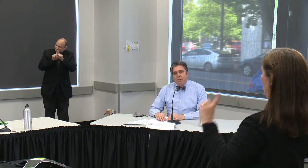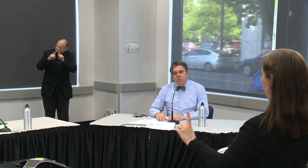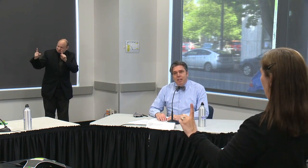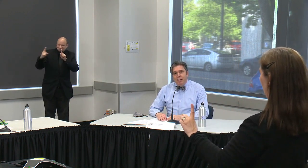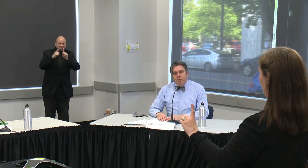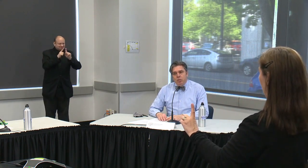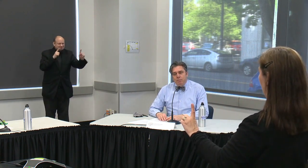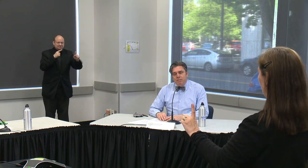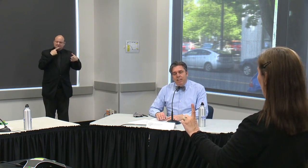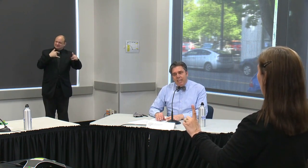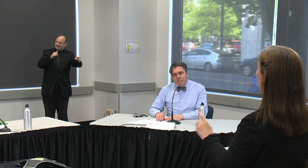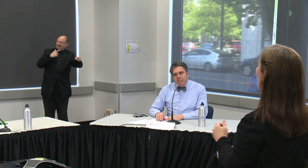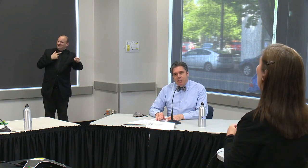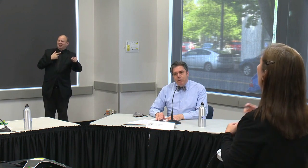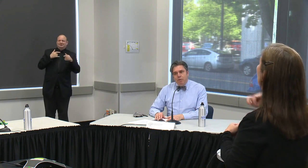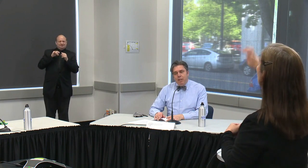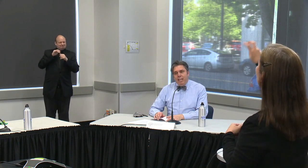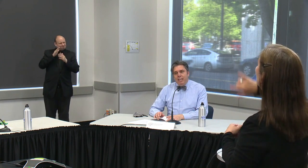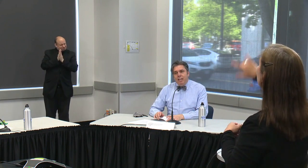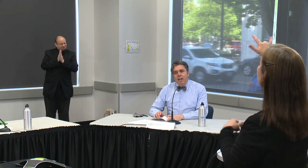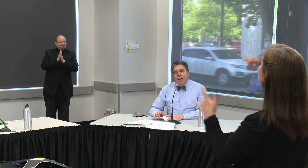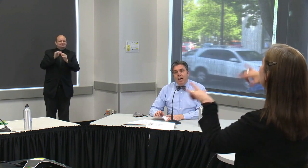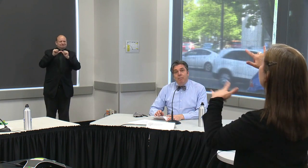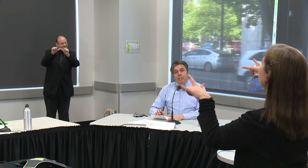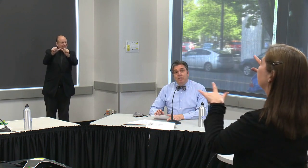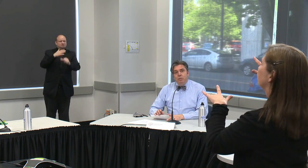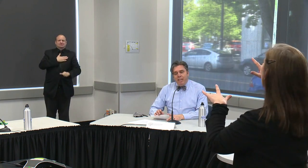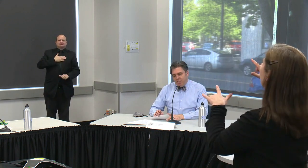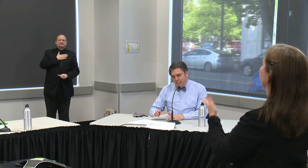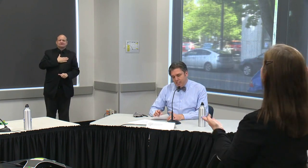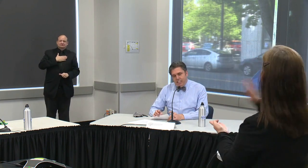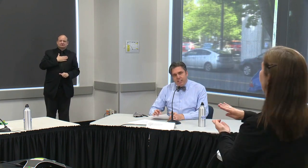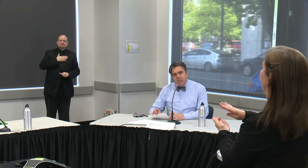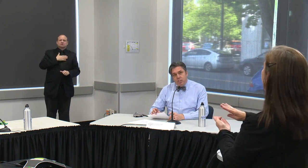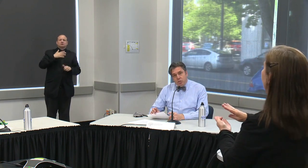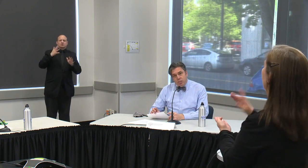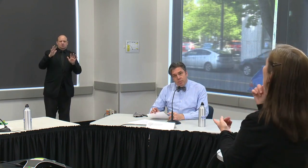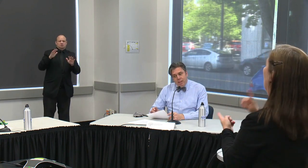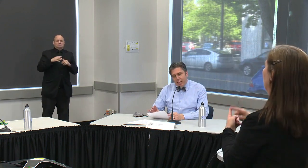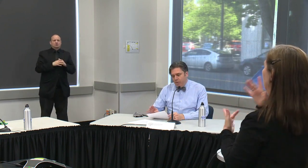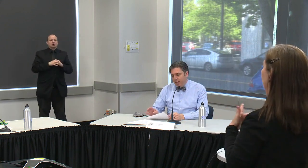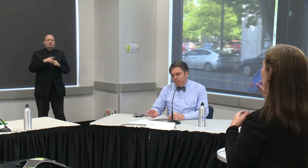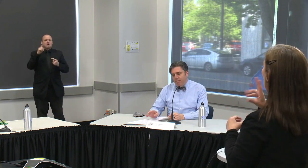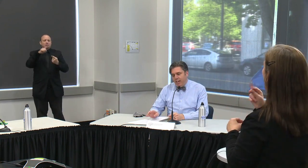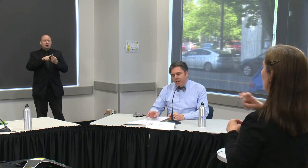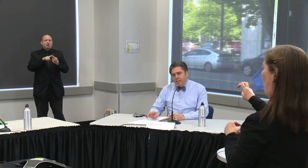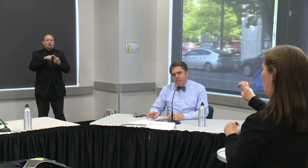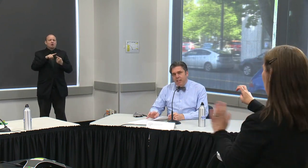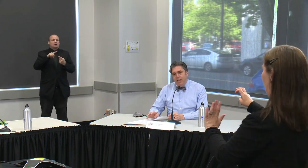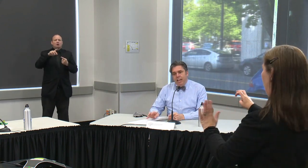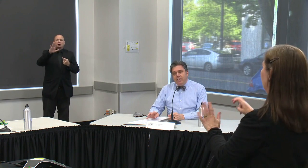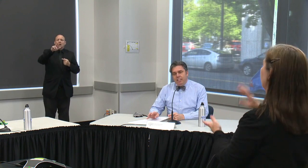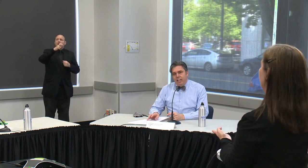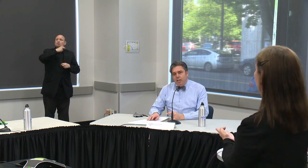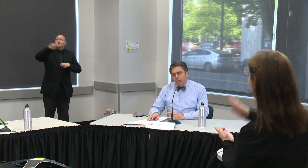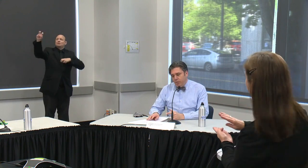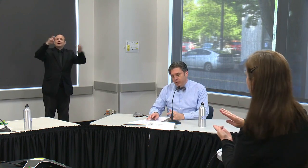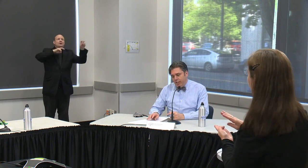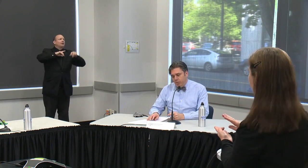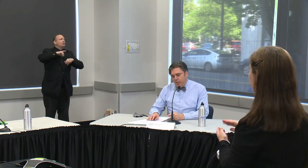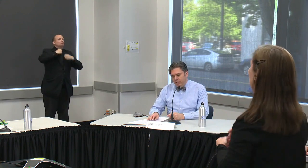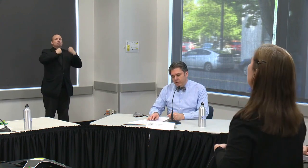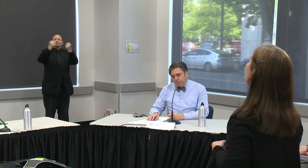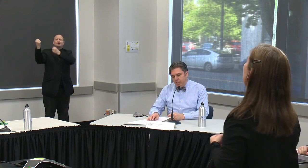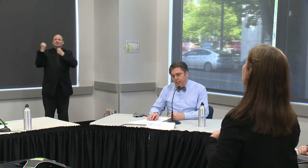off some of those trips and vacations that we were planning until we have this disease under control and we have a virus and together